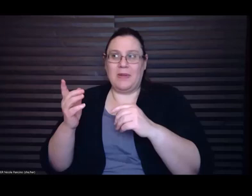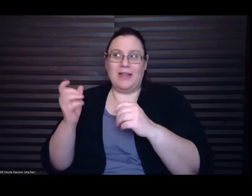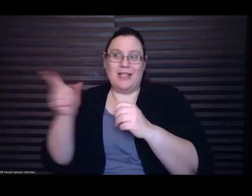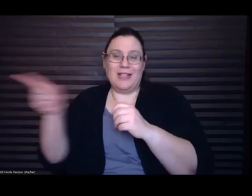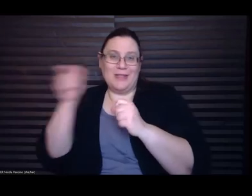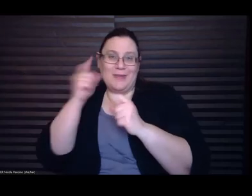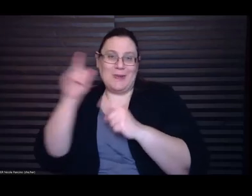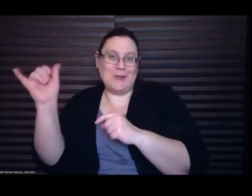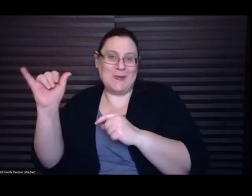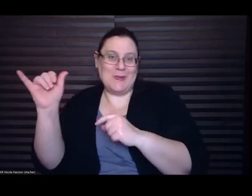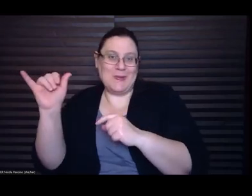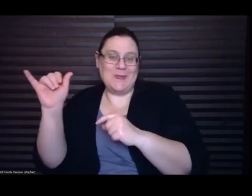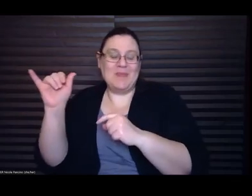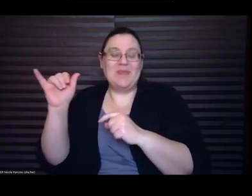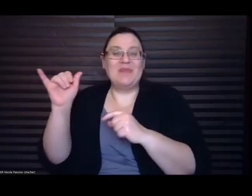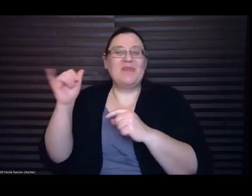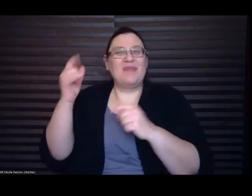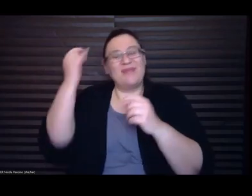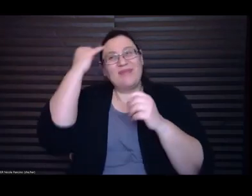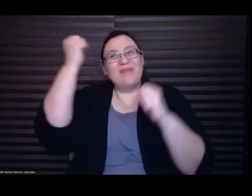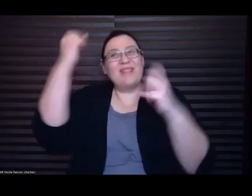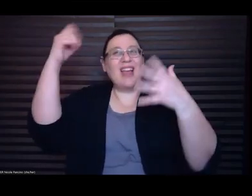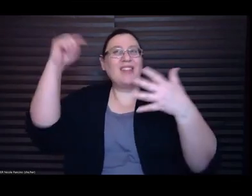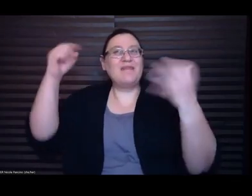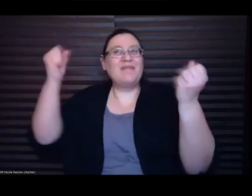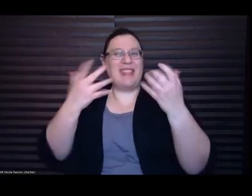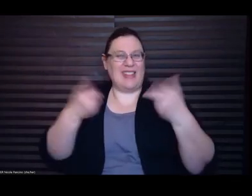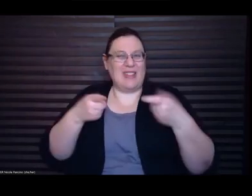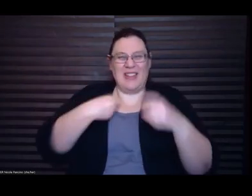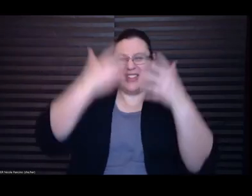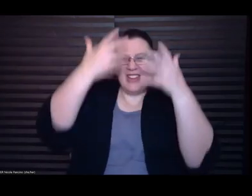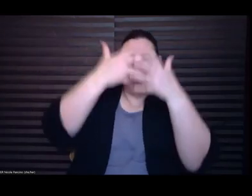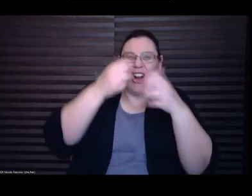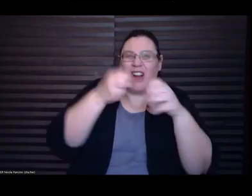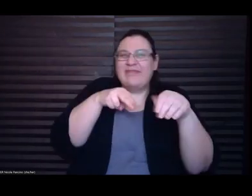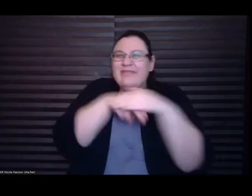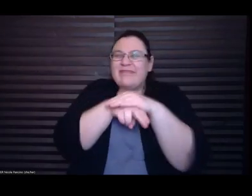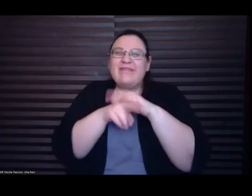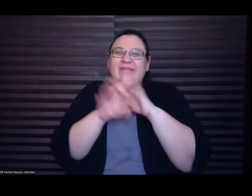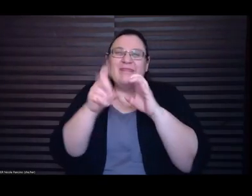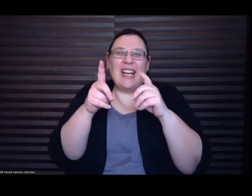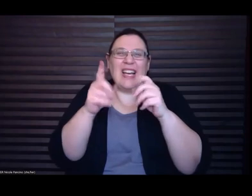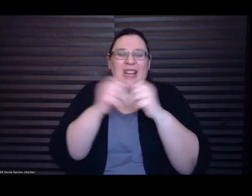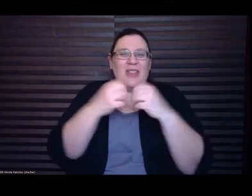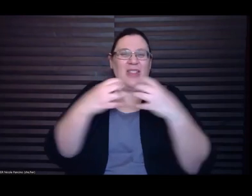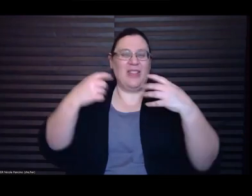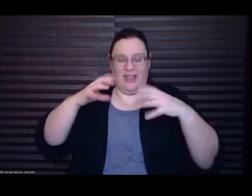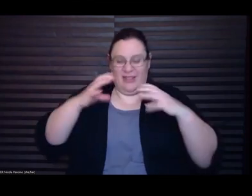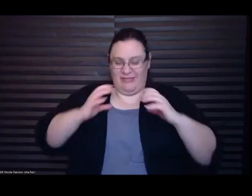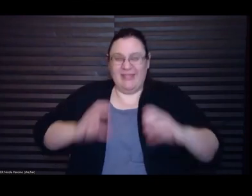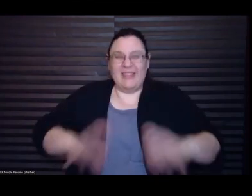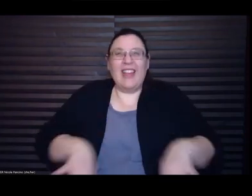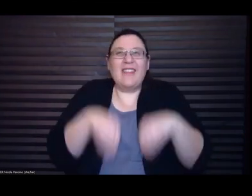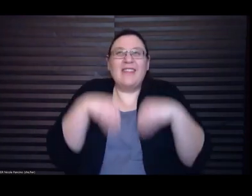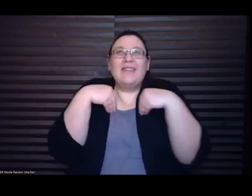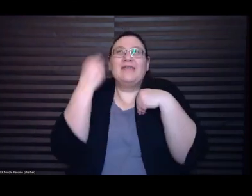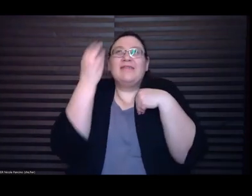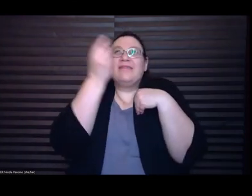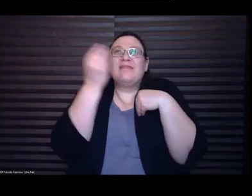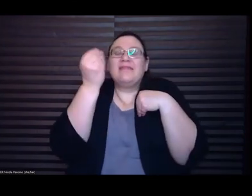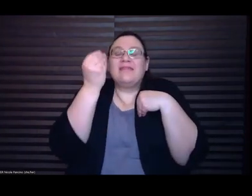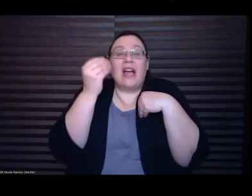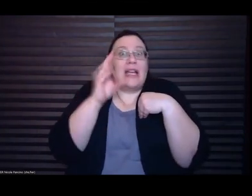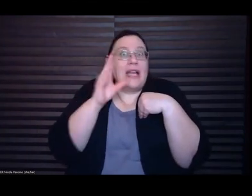in my bed, beneath the weight of that old quilt, but never this, and I moan. When he pulls away, he seems startled.